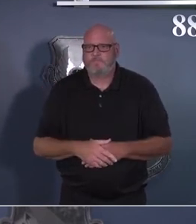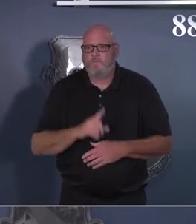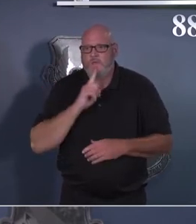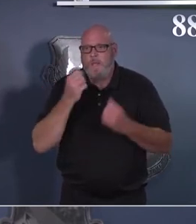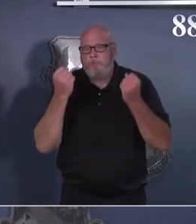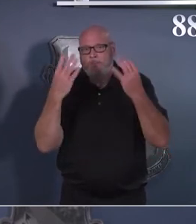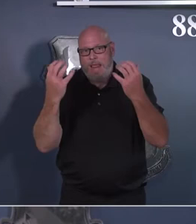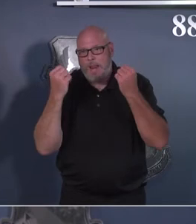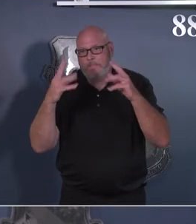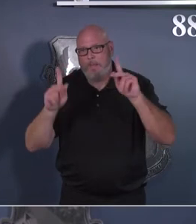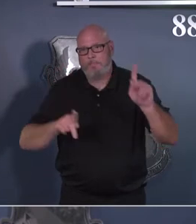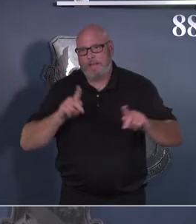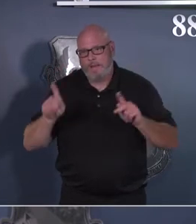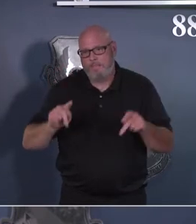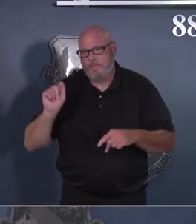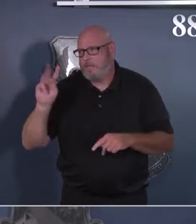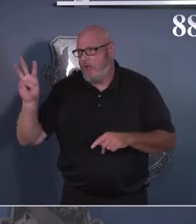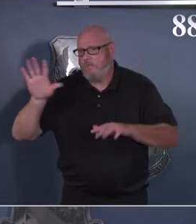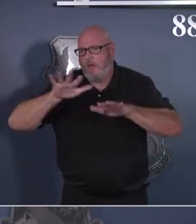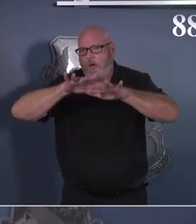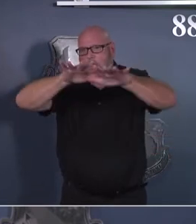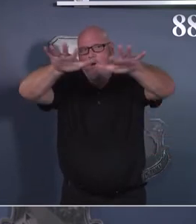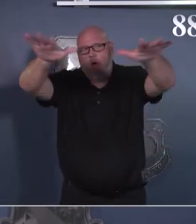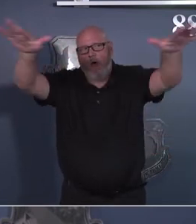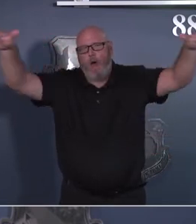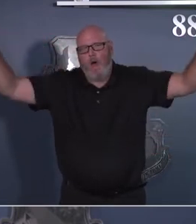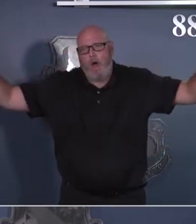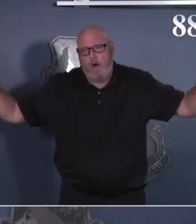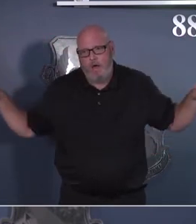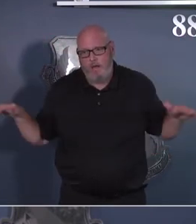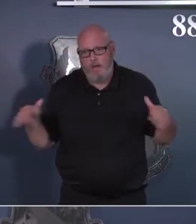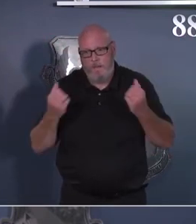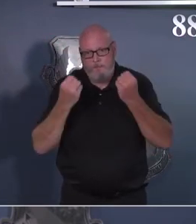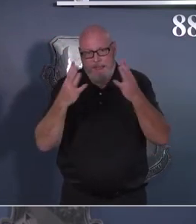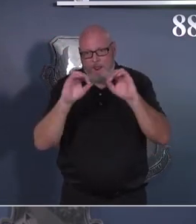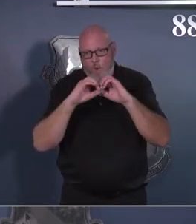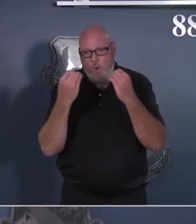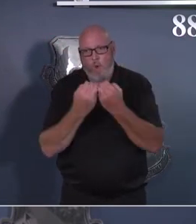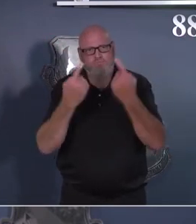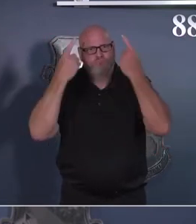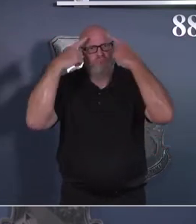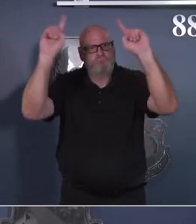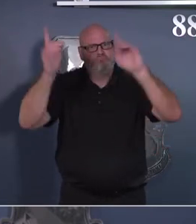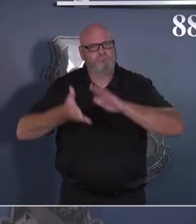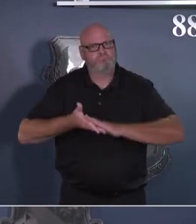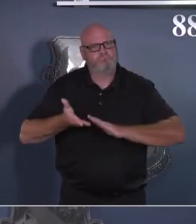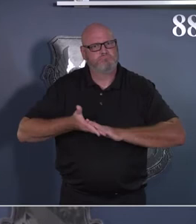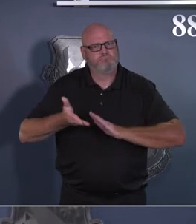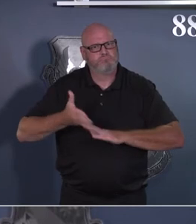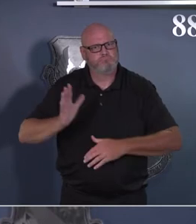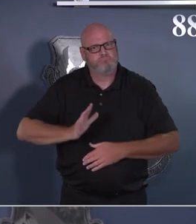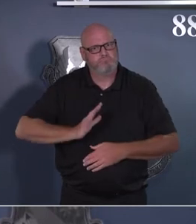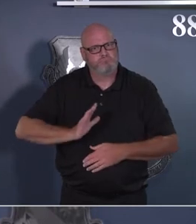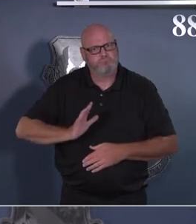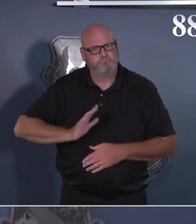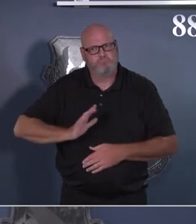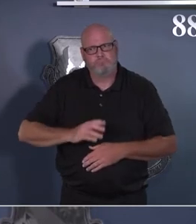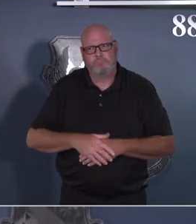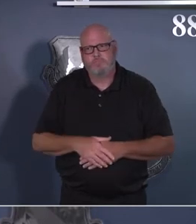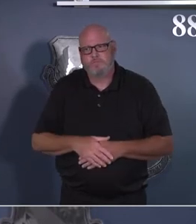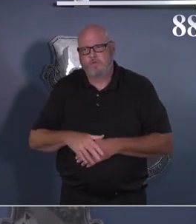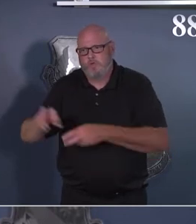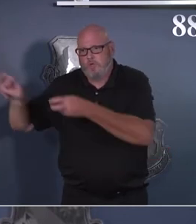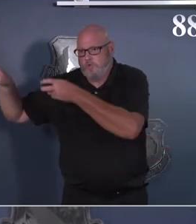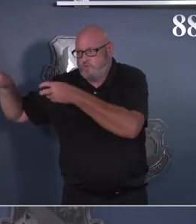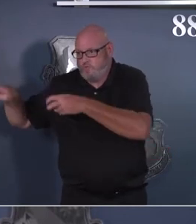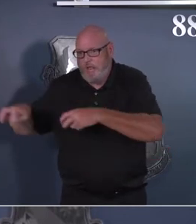of our organizations, many organizations were successful. They were able to transition to a telework or virtual environment,